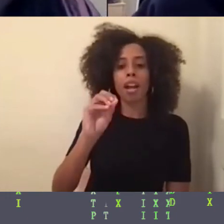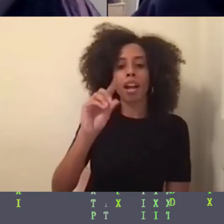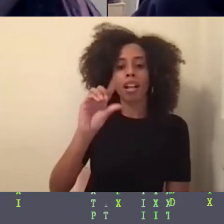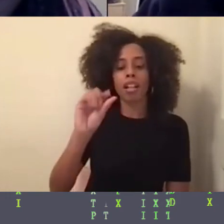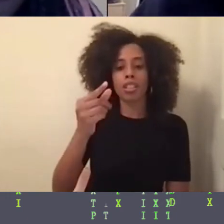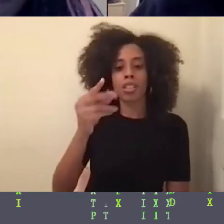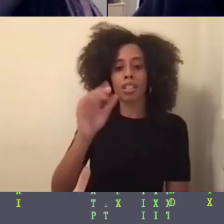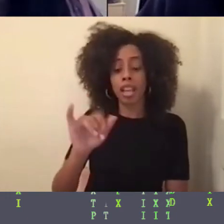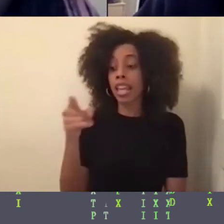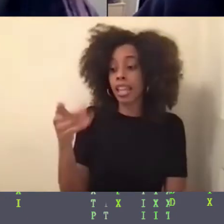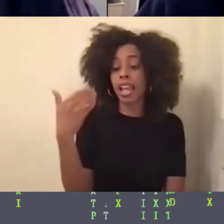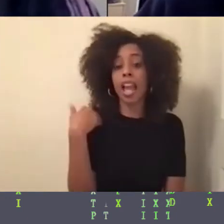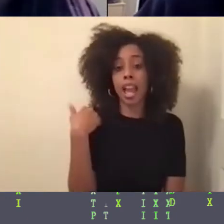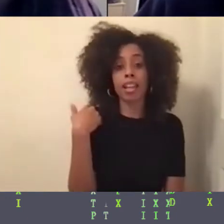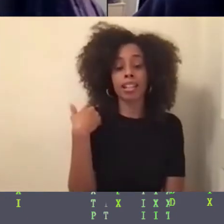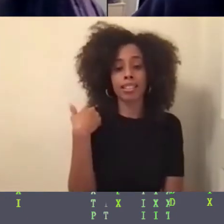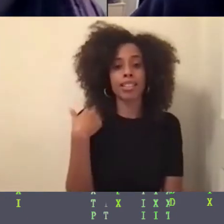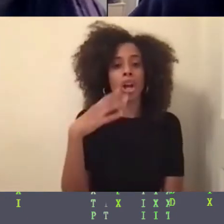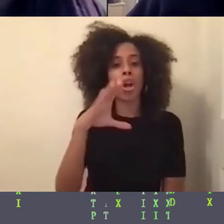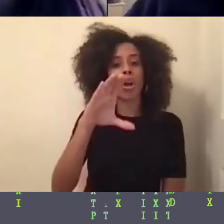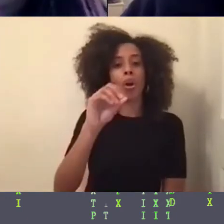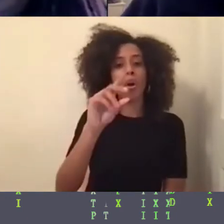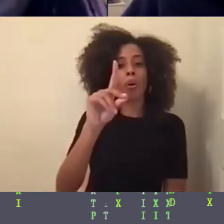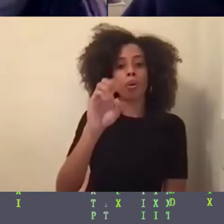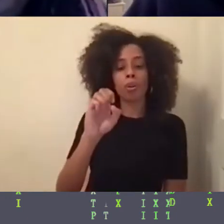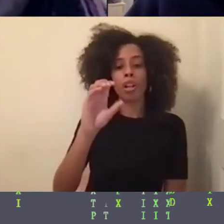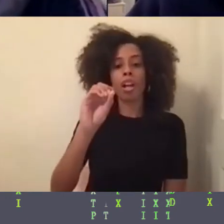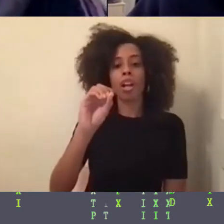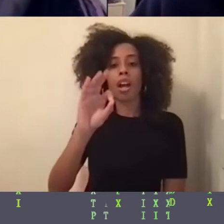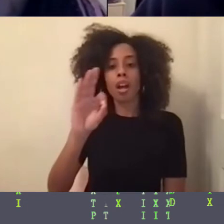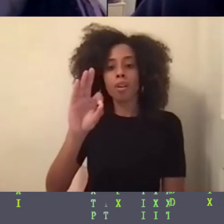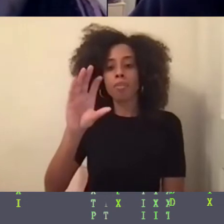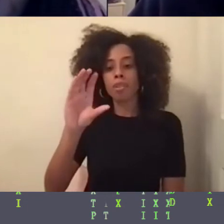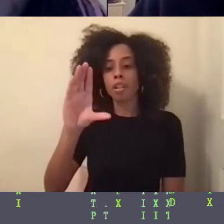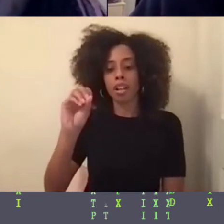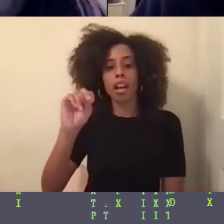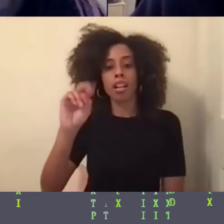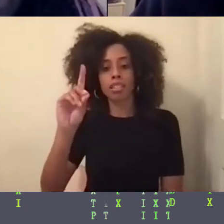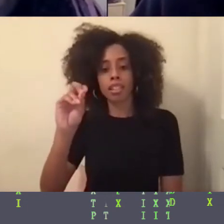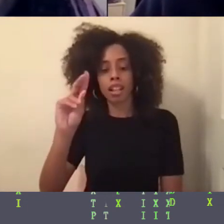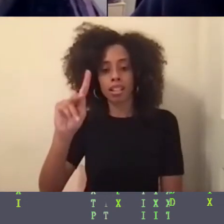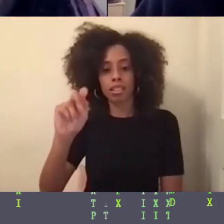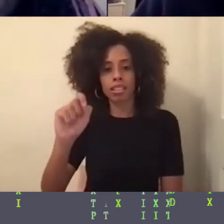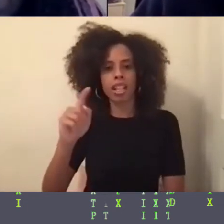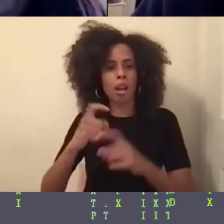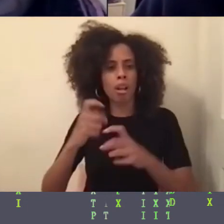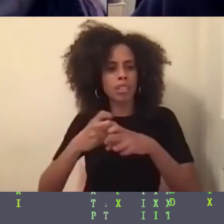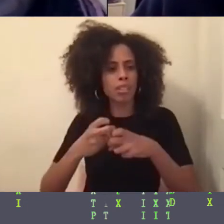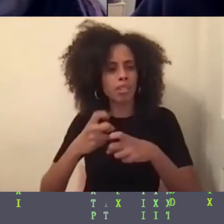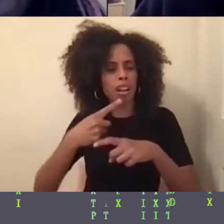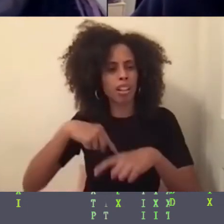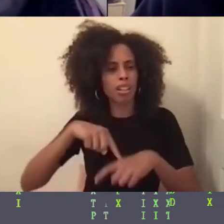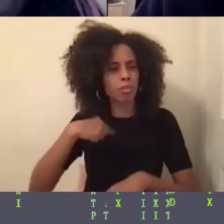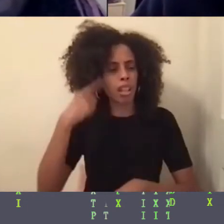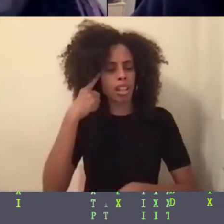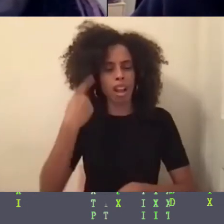like really necessary. And like, I've also been in a, um, another group that, um, once, um,